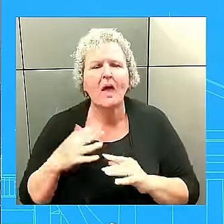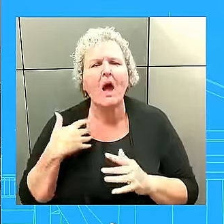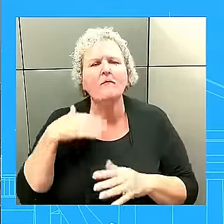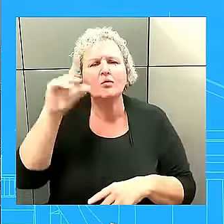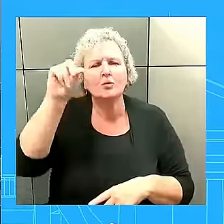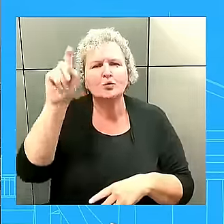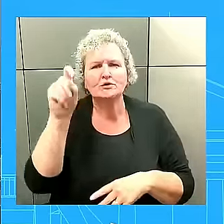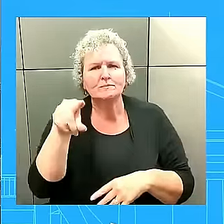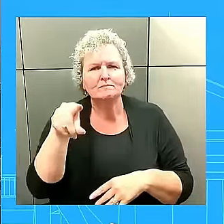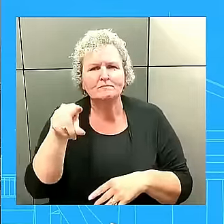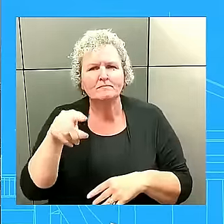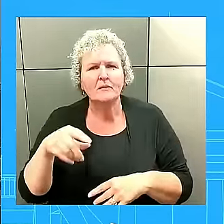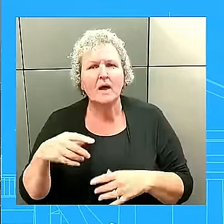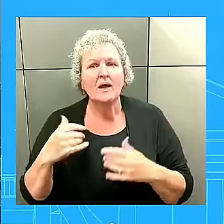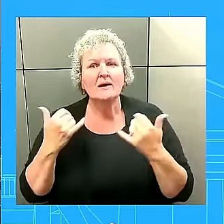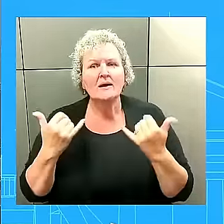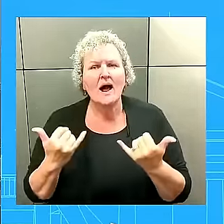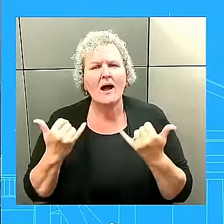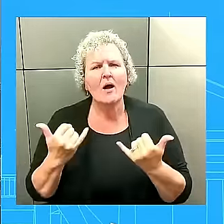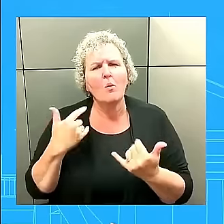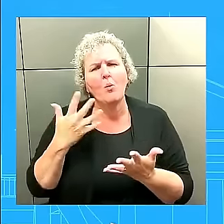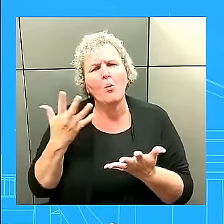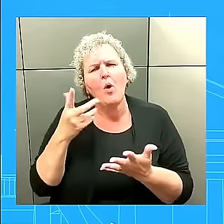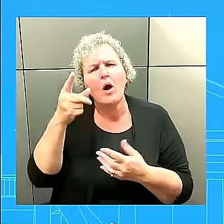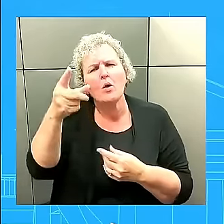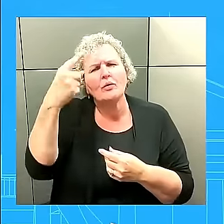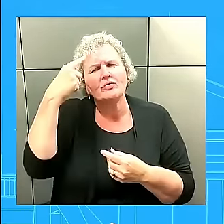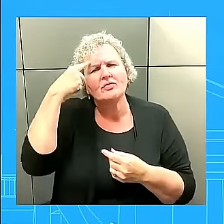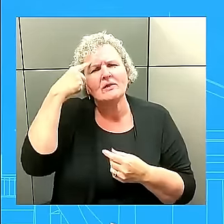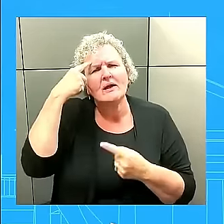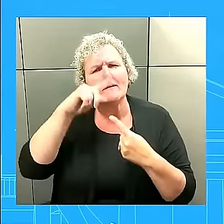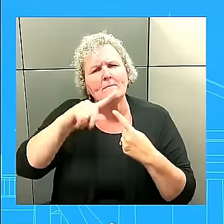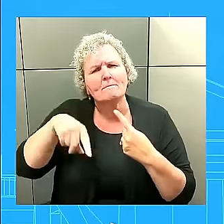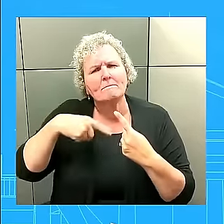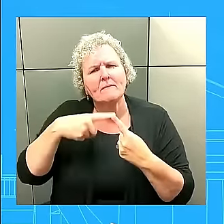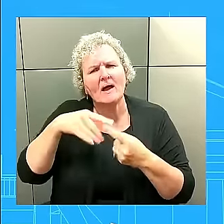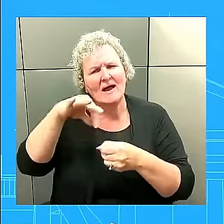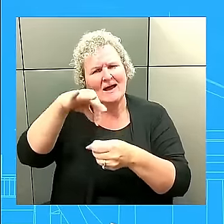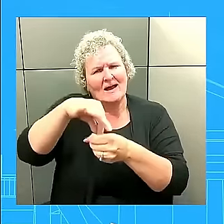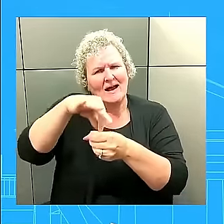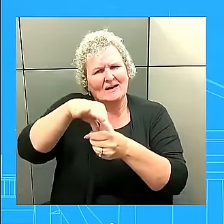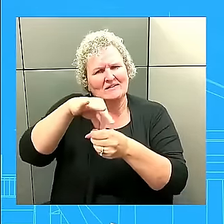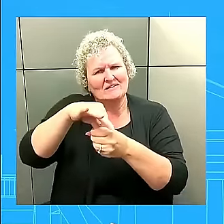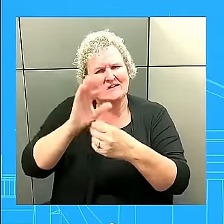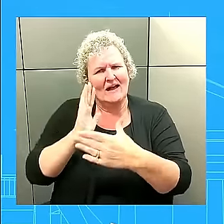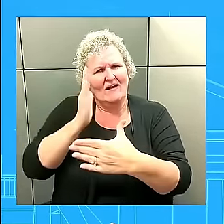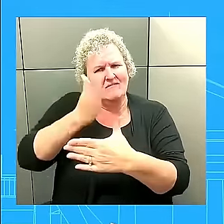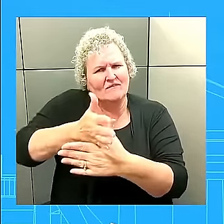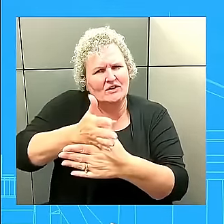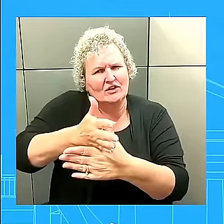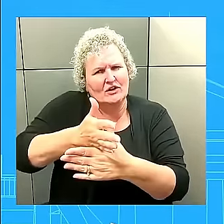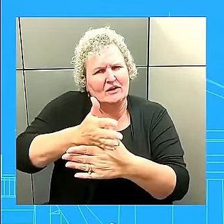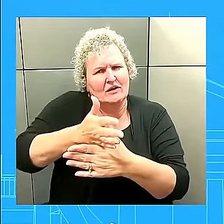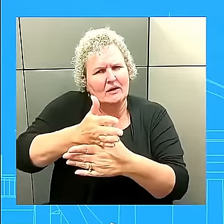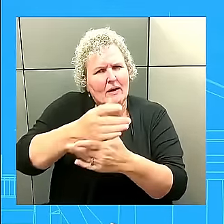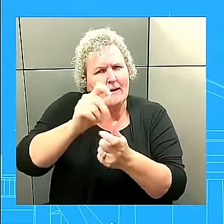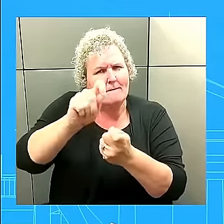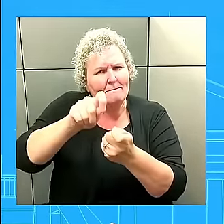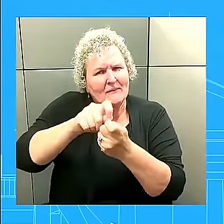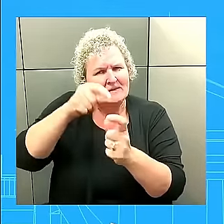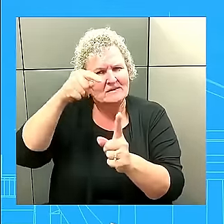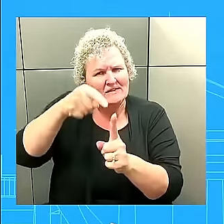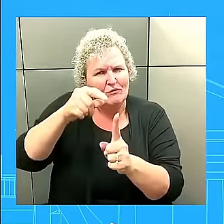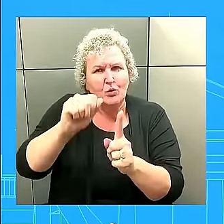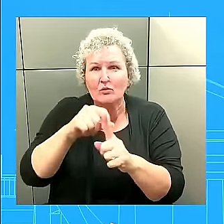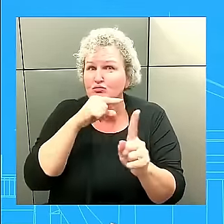specifically from Russia? I mean, we spoke to that. We've laid out, we made an announcement on what we were seeing from Russia and election interference. We sent